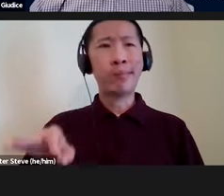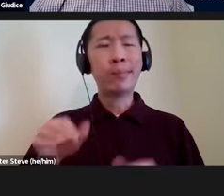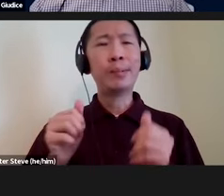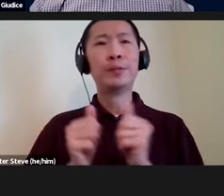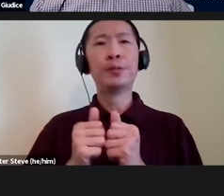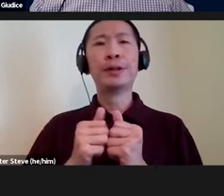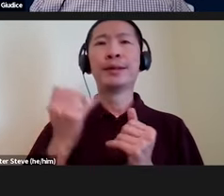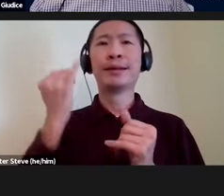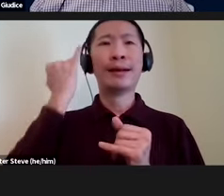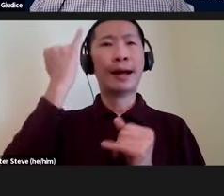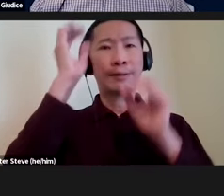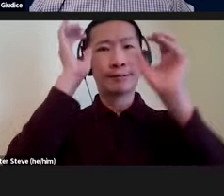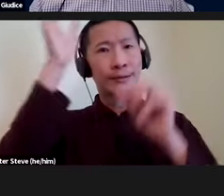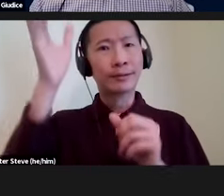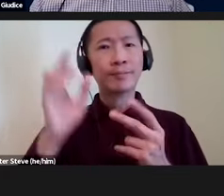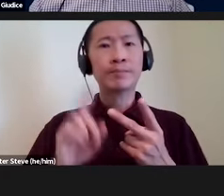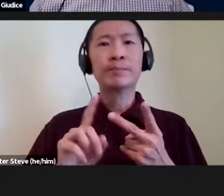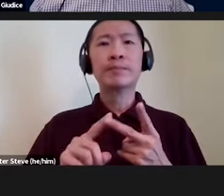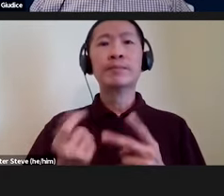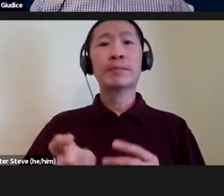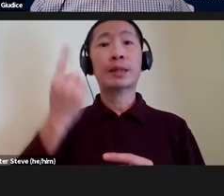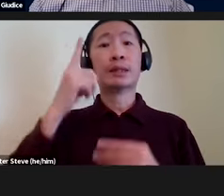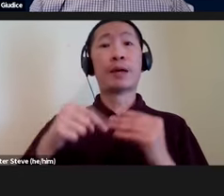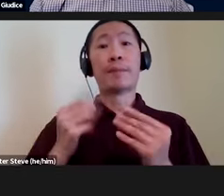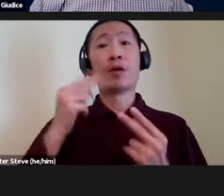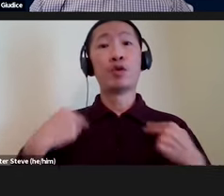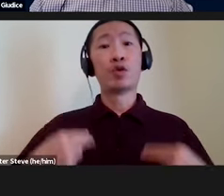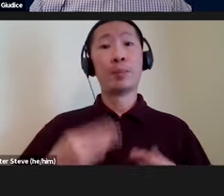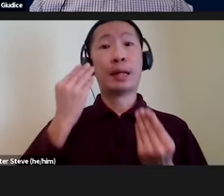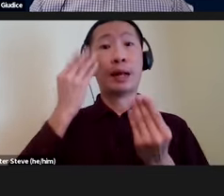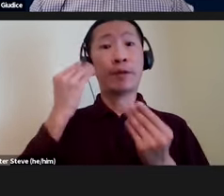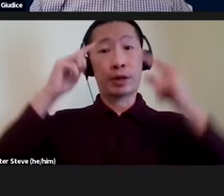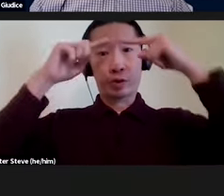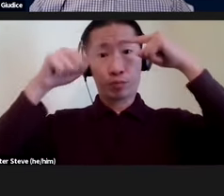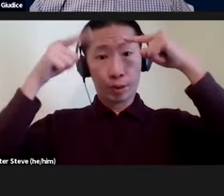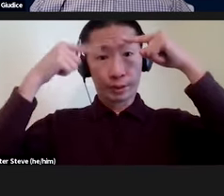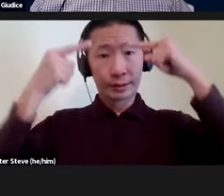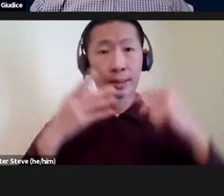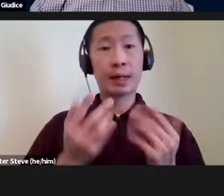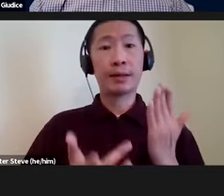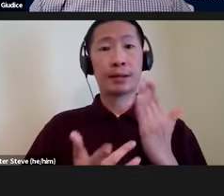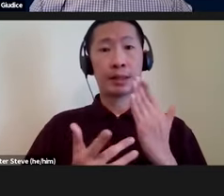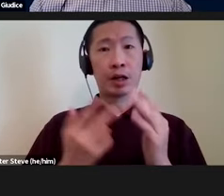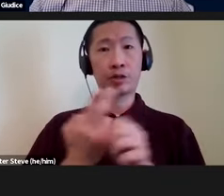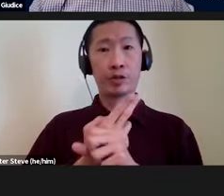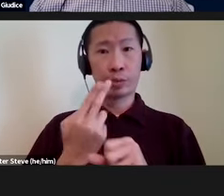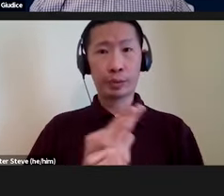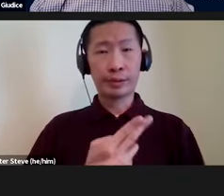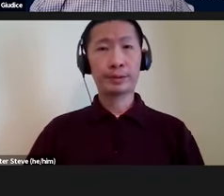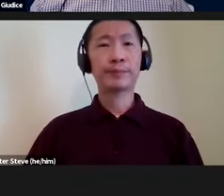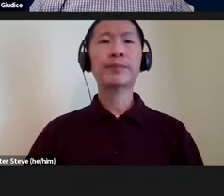ideology, in terms of an understanding of human information processing, and in terms of the technology used, and we'll